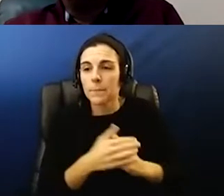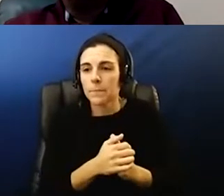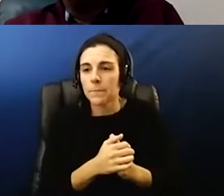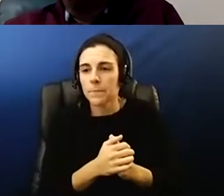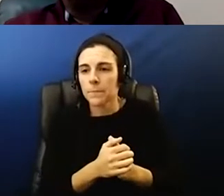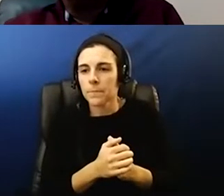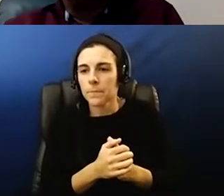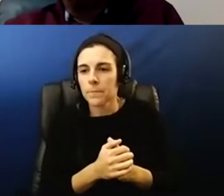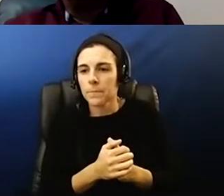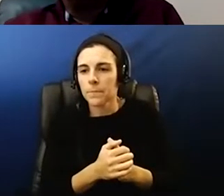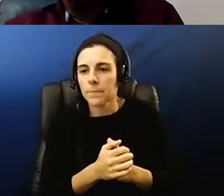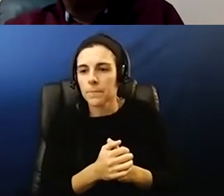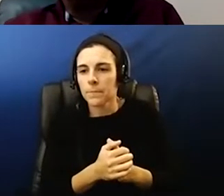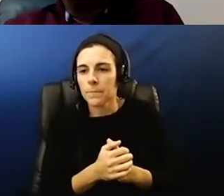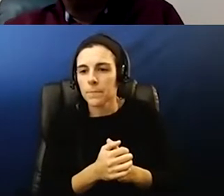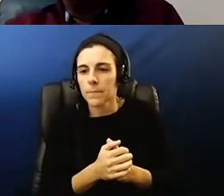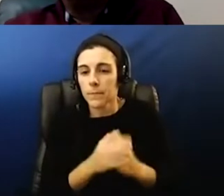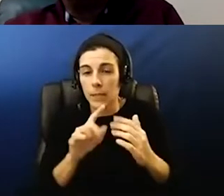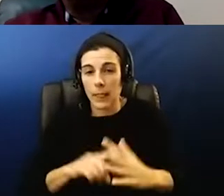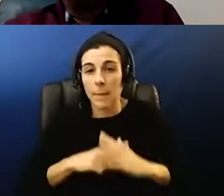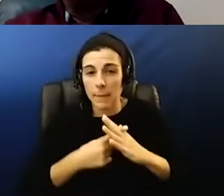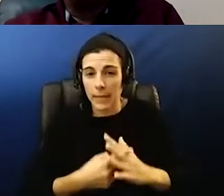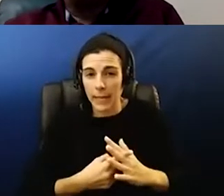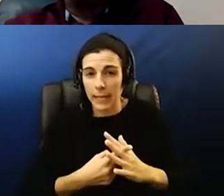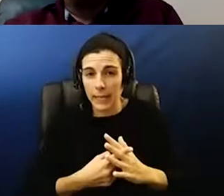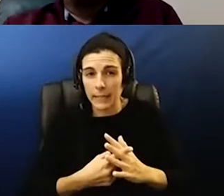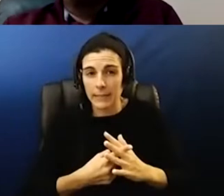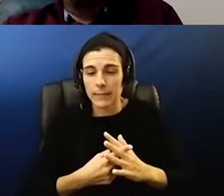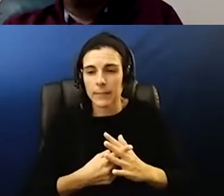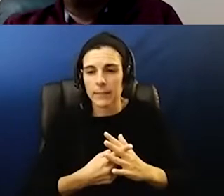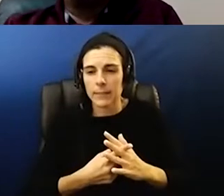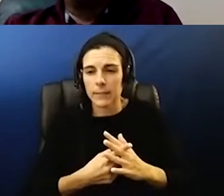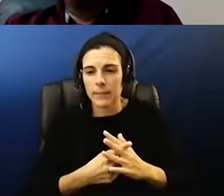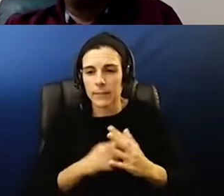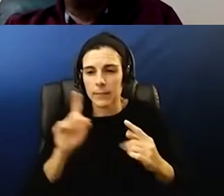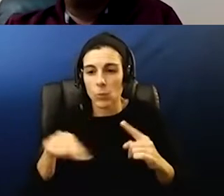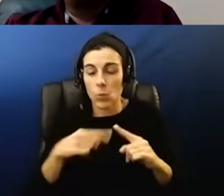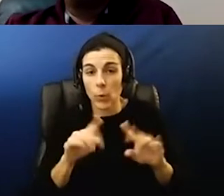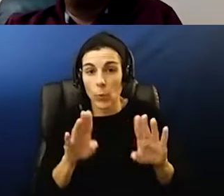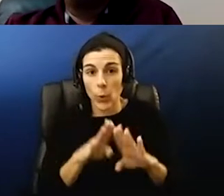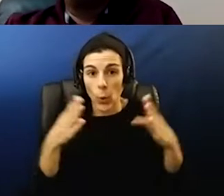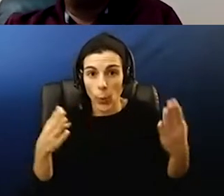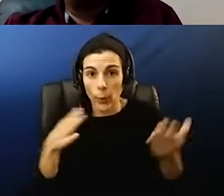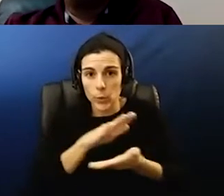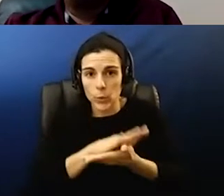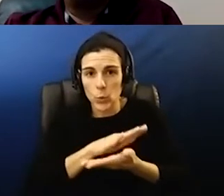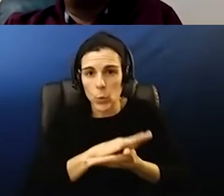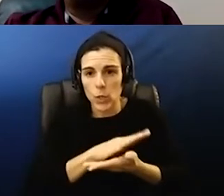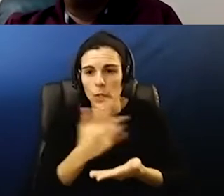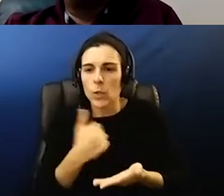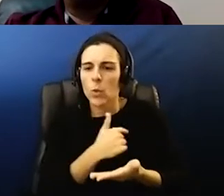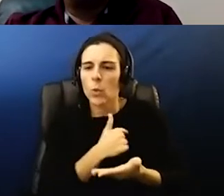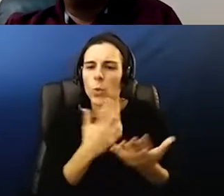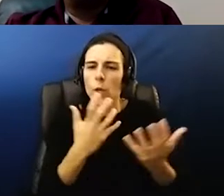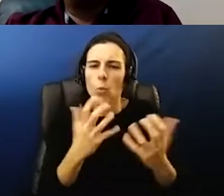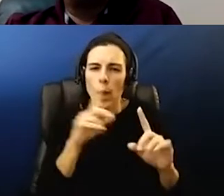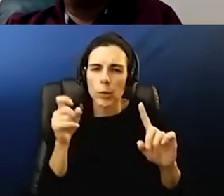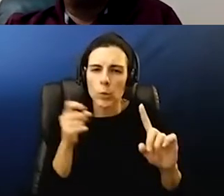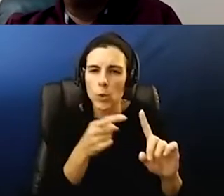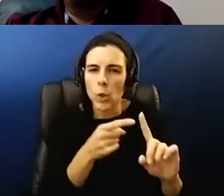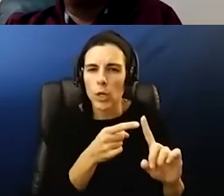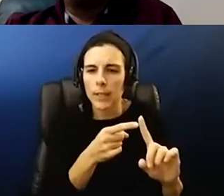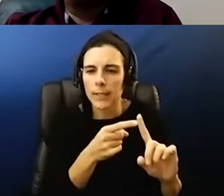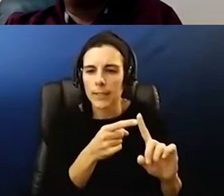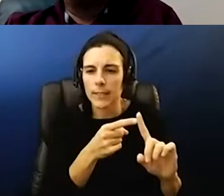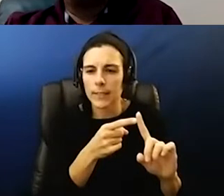uh in the very beginning of this uh you know is when we open our schools we wanted to target to